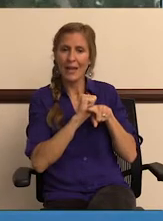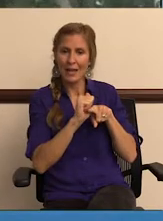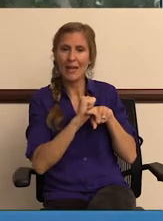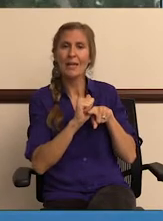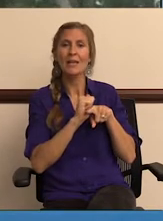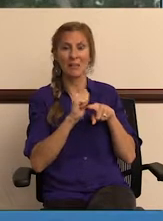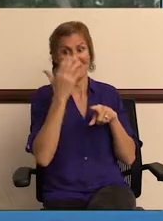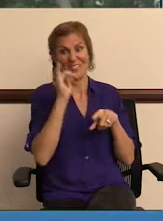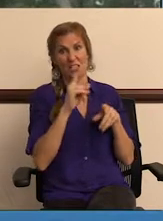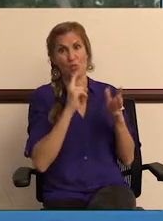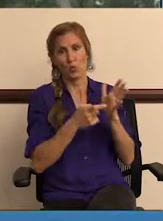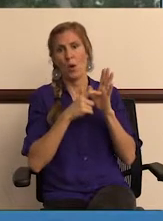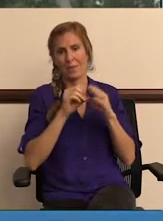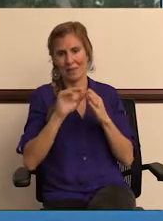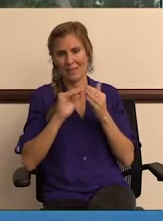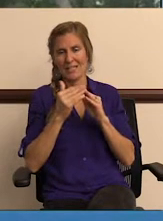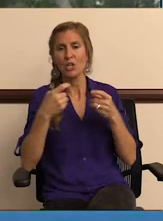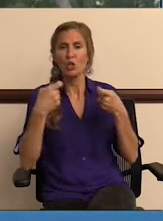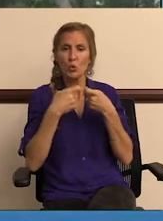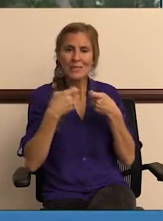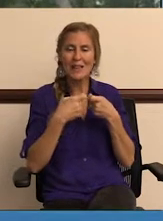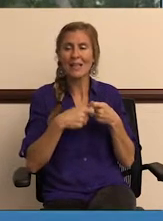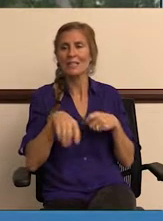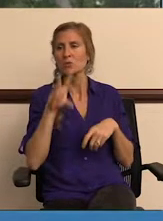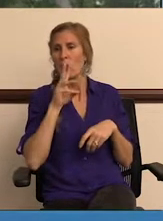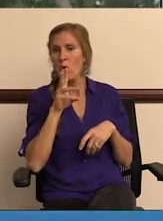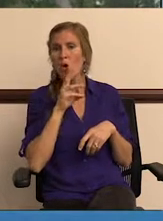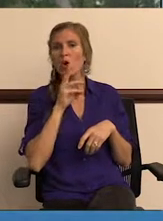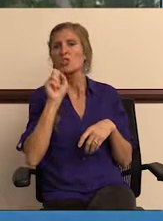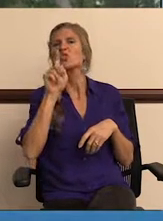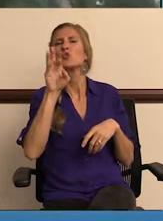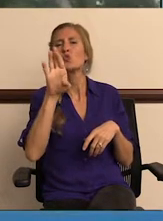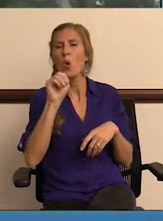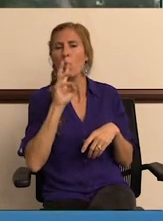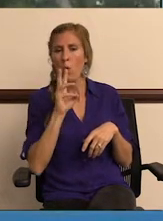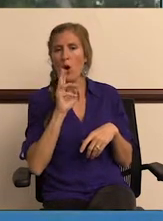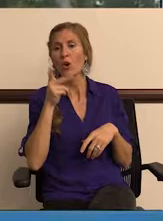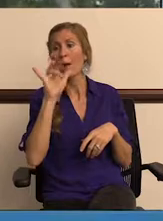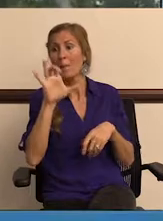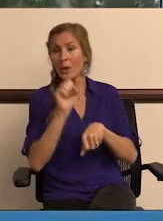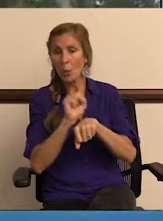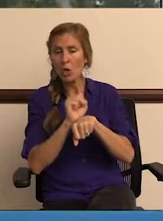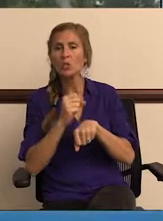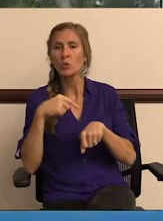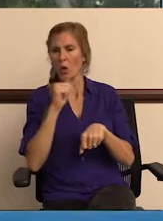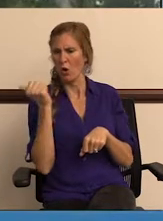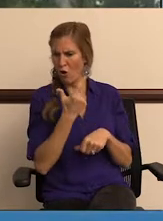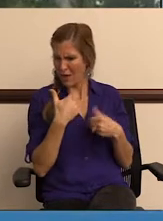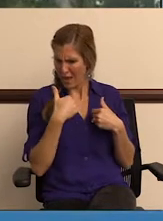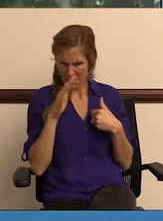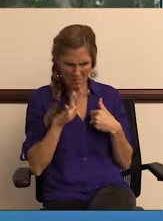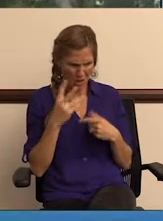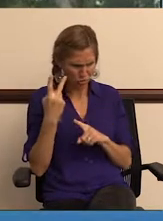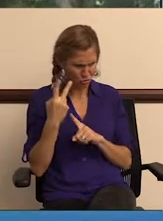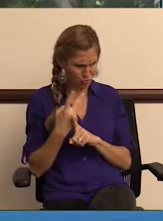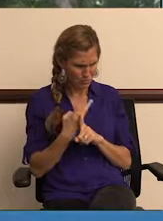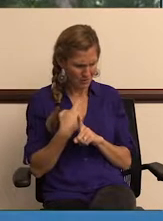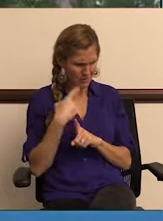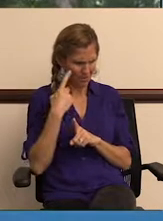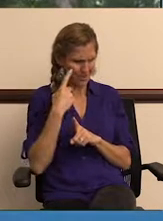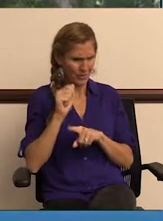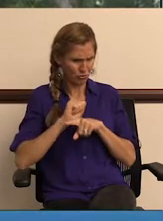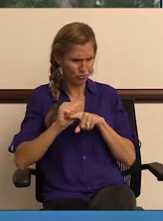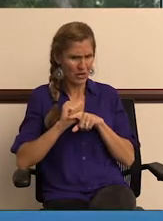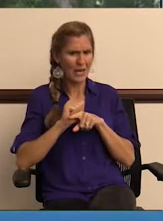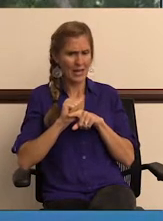trained almost every single department in the city as far as utilities, stormwater, public works. We all had, I think it was about